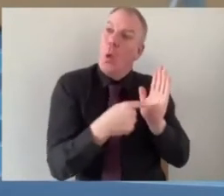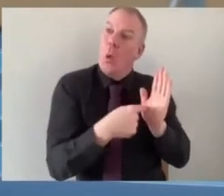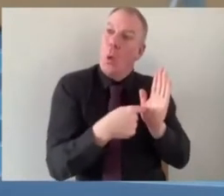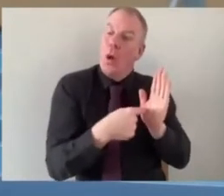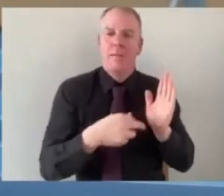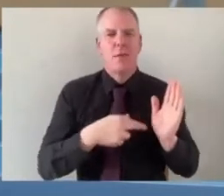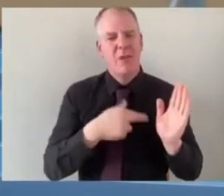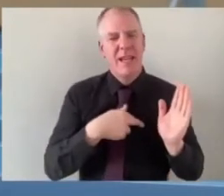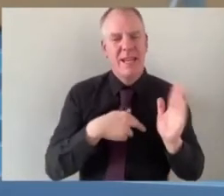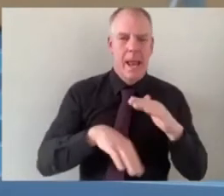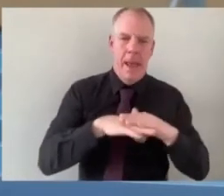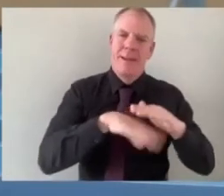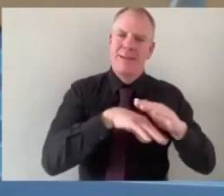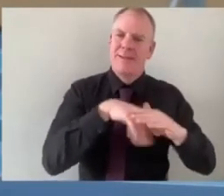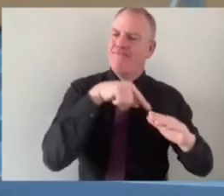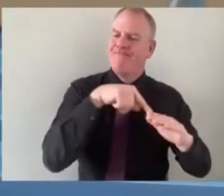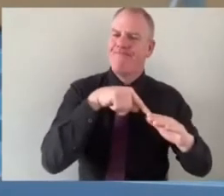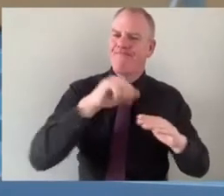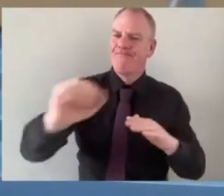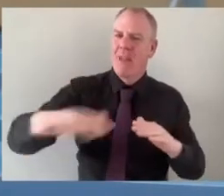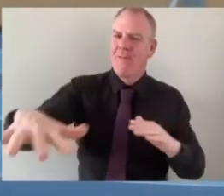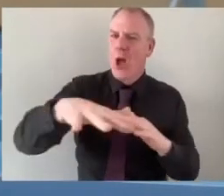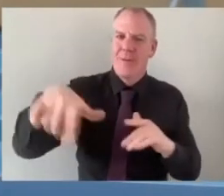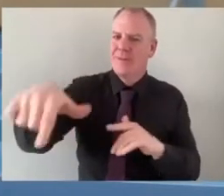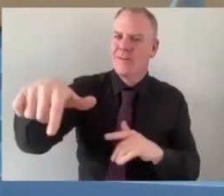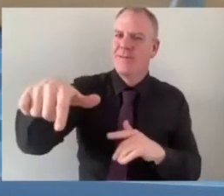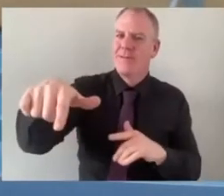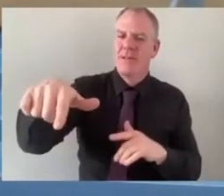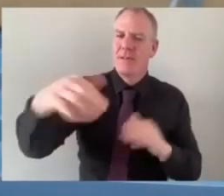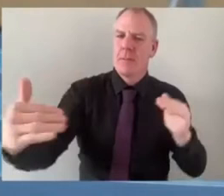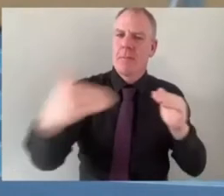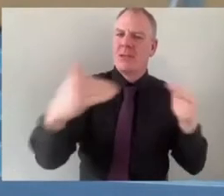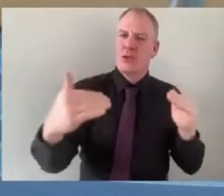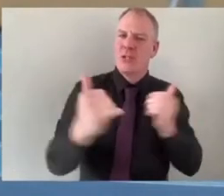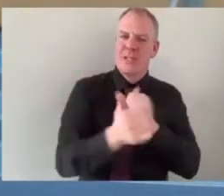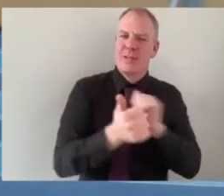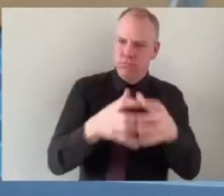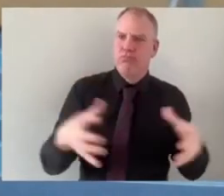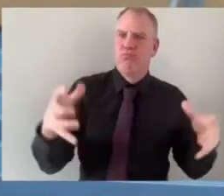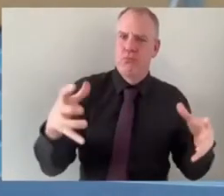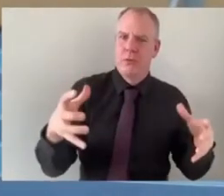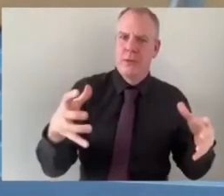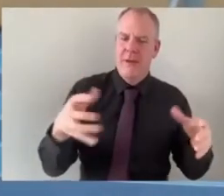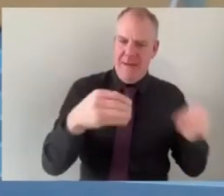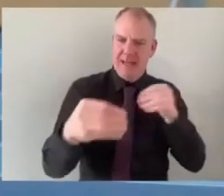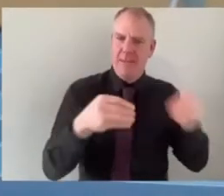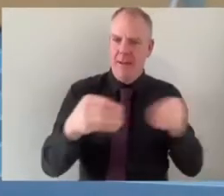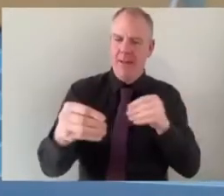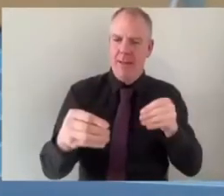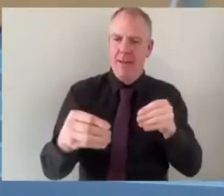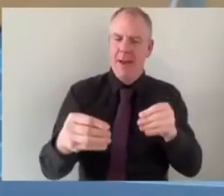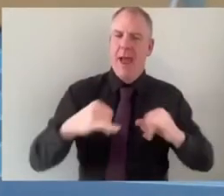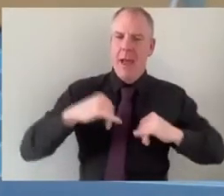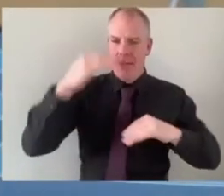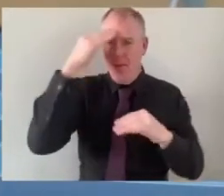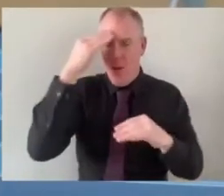the limitations of that environment and you know doesn't necessarily allow the sport to thrive and having the flexibility of knowing maybe